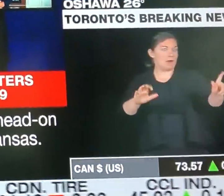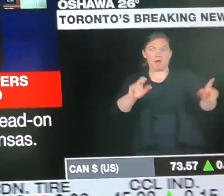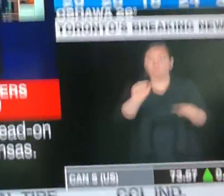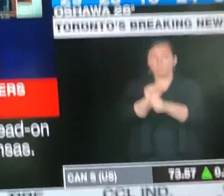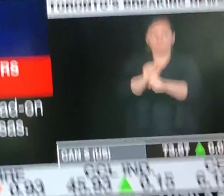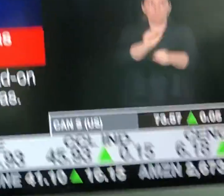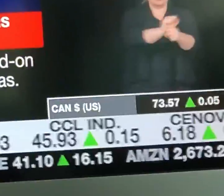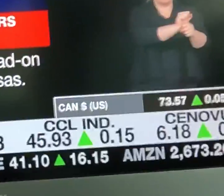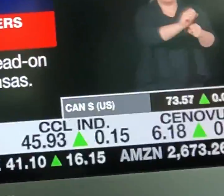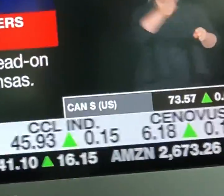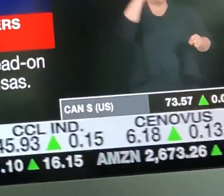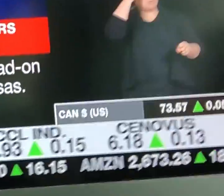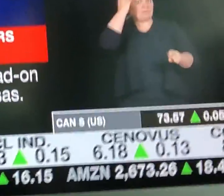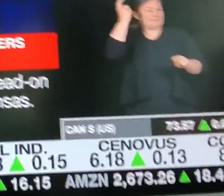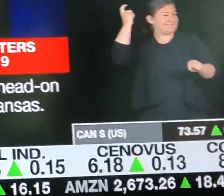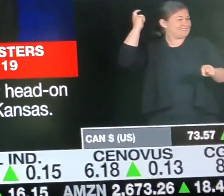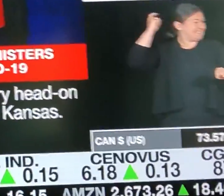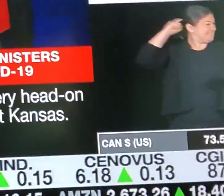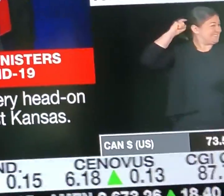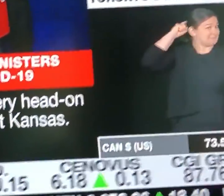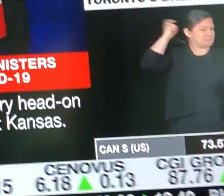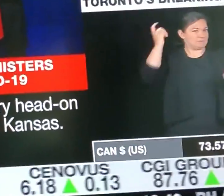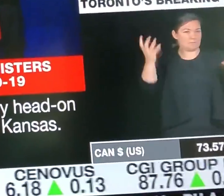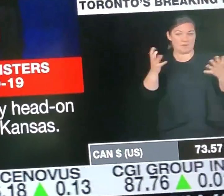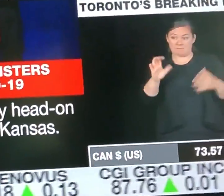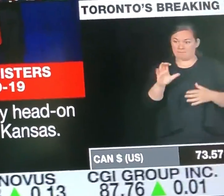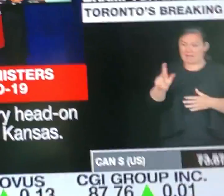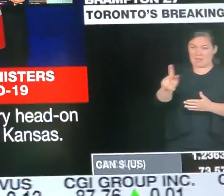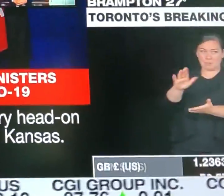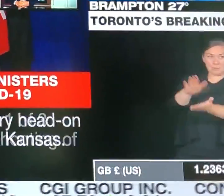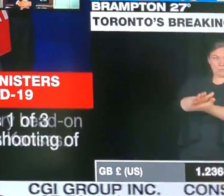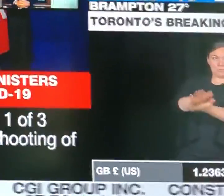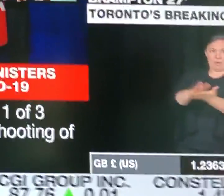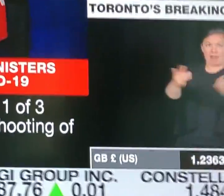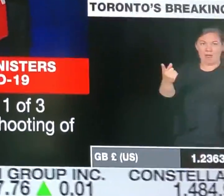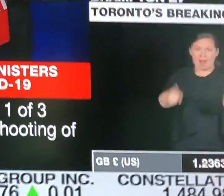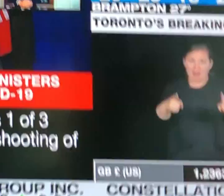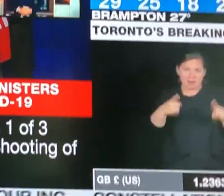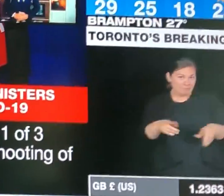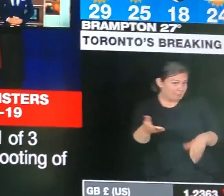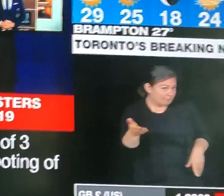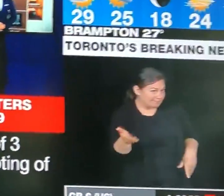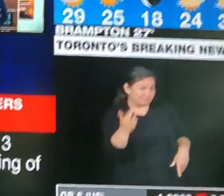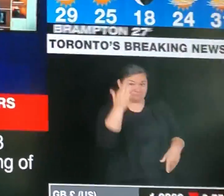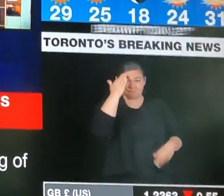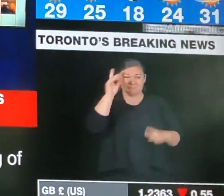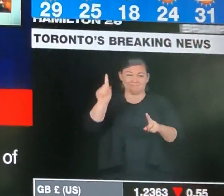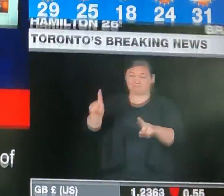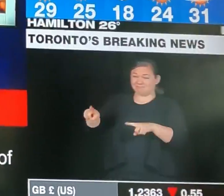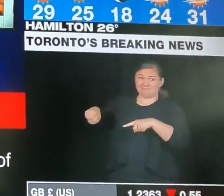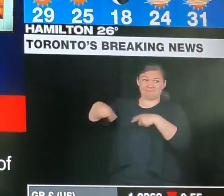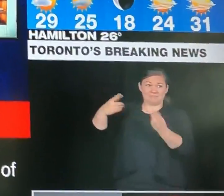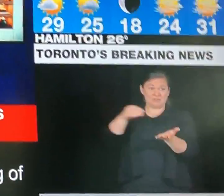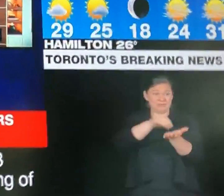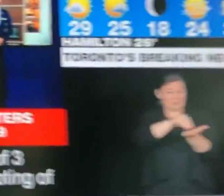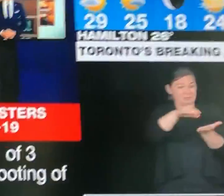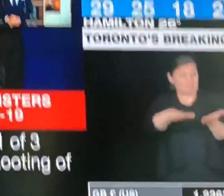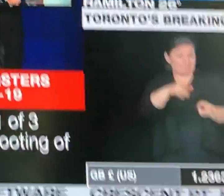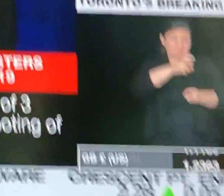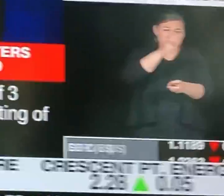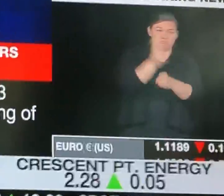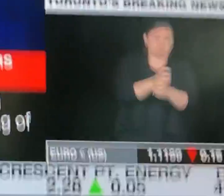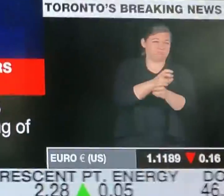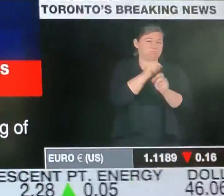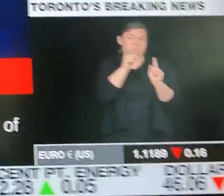And parents are looking for guidance for the plans this fall. But it must be done safely, and it must be done